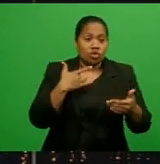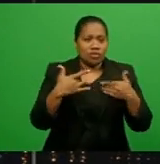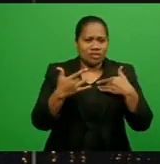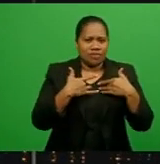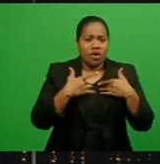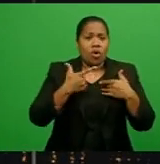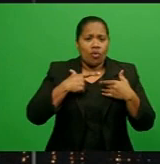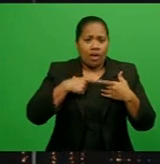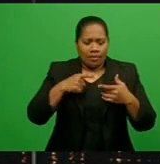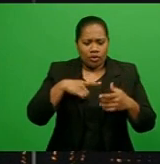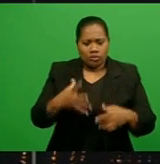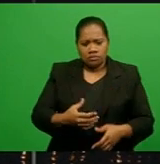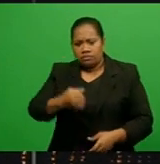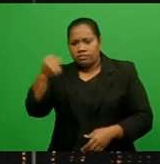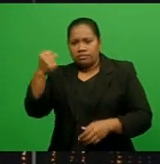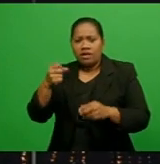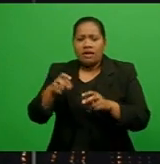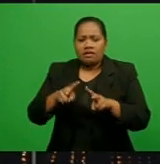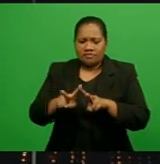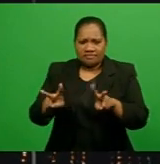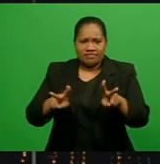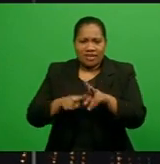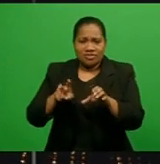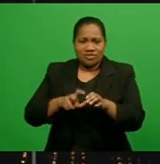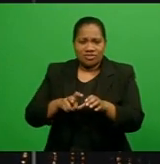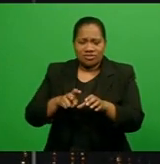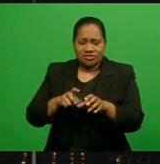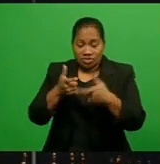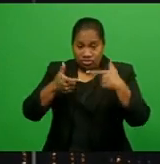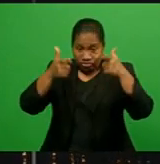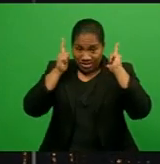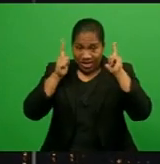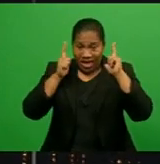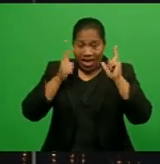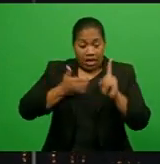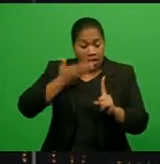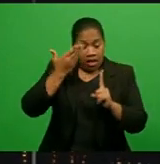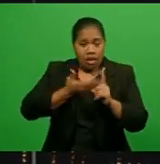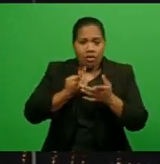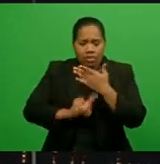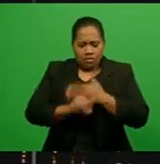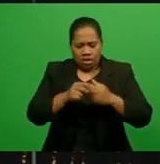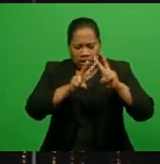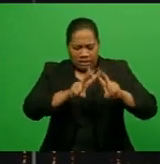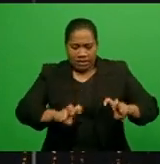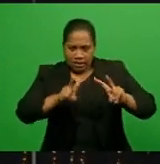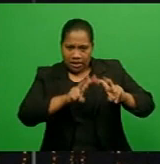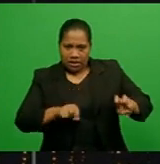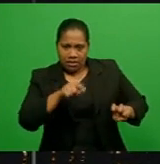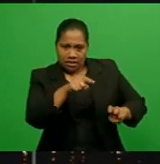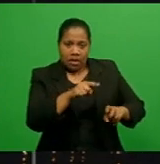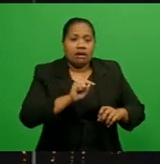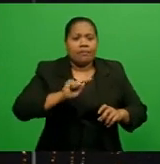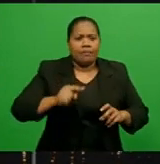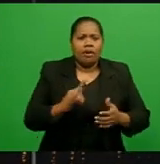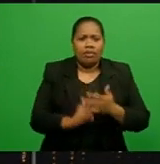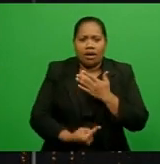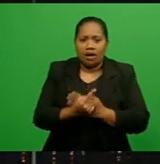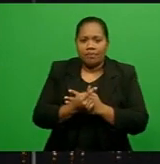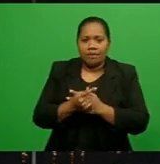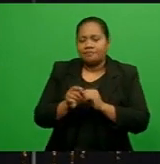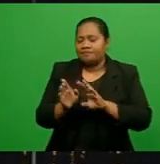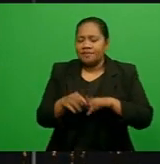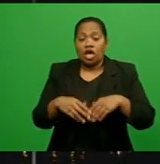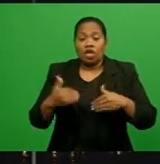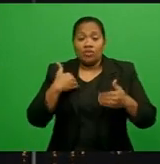the Vice-Chancellor earlier this year. Alualia was being investigated for alleged material misconduct, but the allegations were dismissed by the